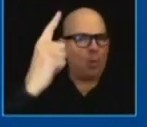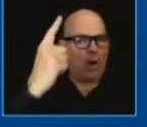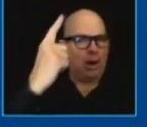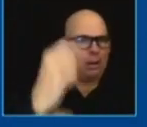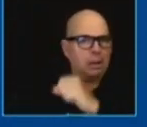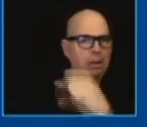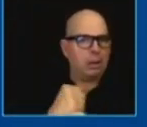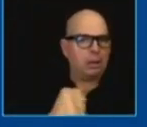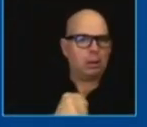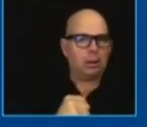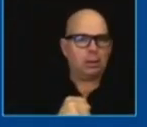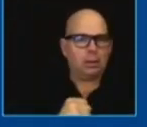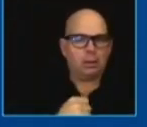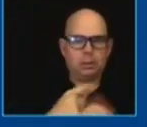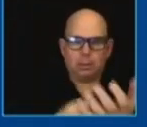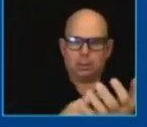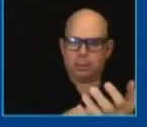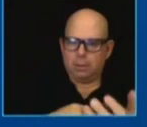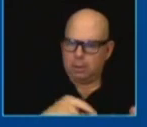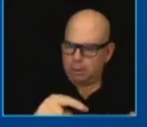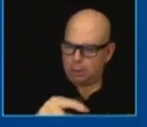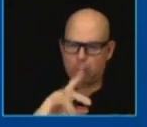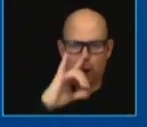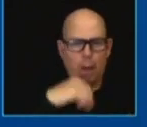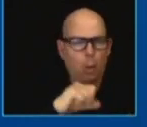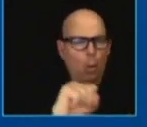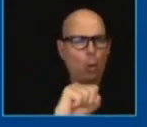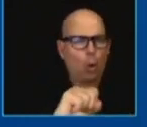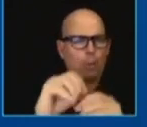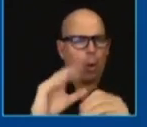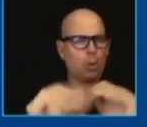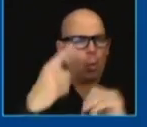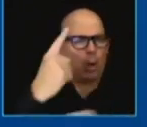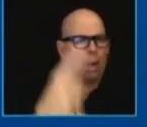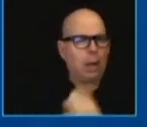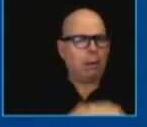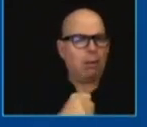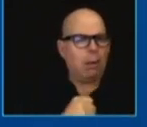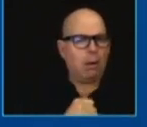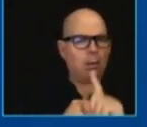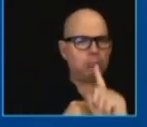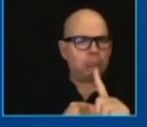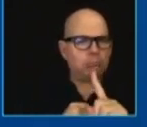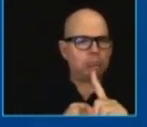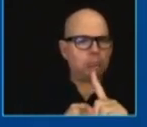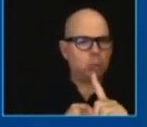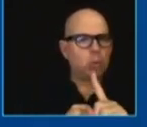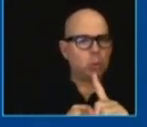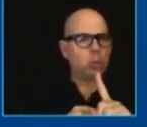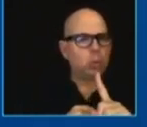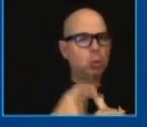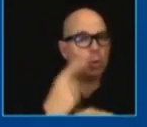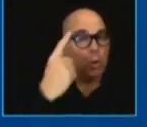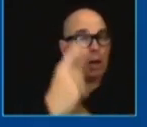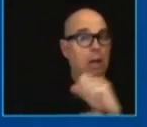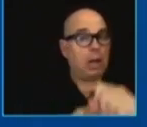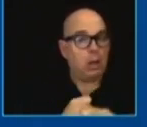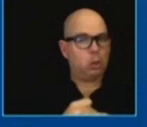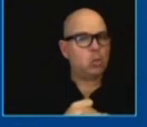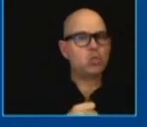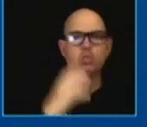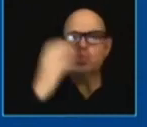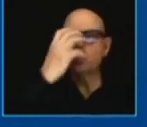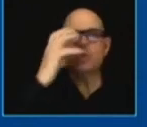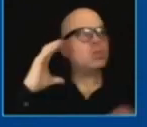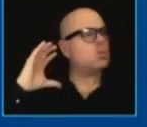longer doesn't it come off but uh but the truth of the matter is it's been a year of challenges some enormous progress has made